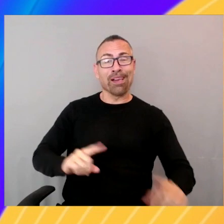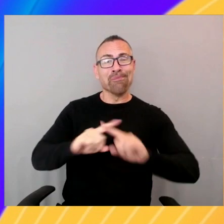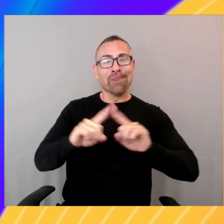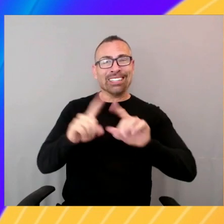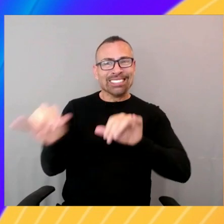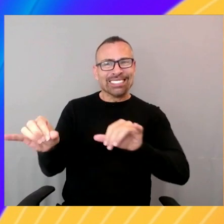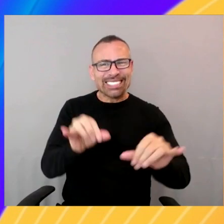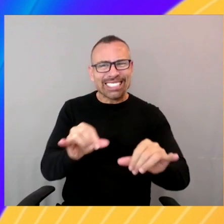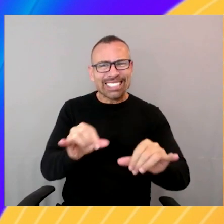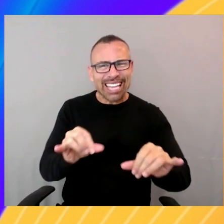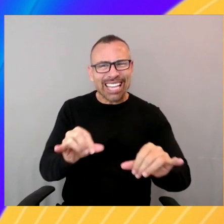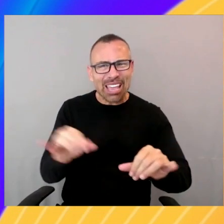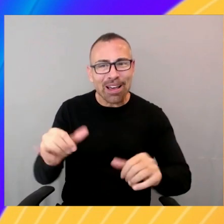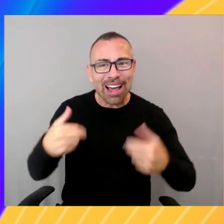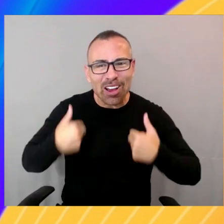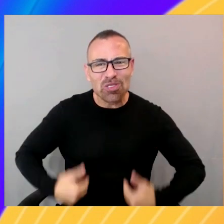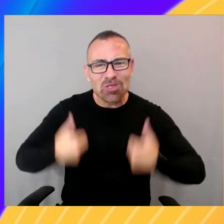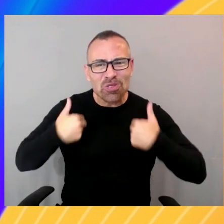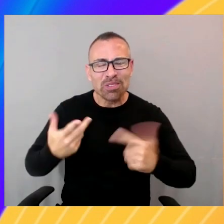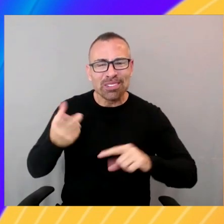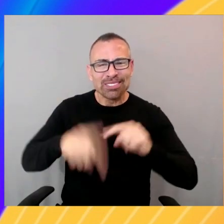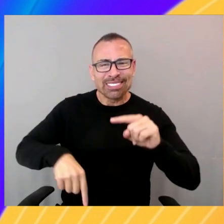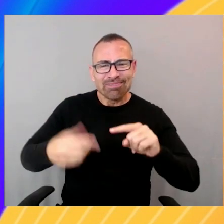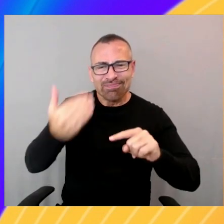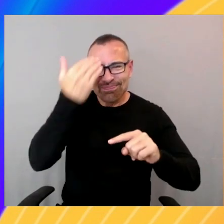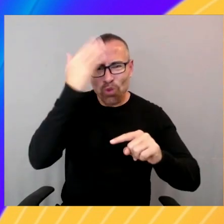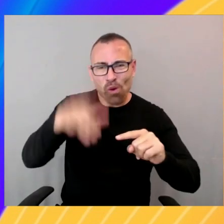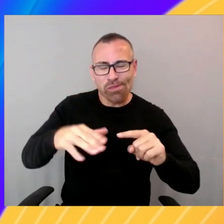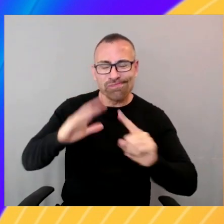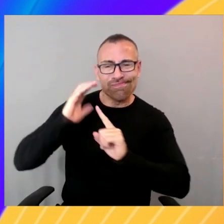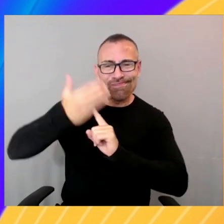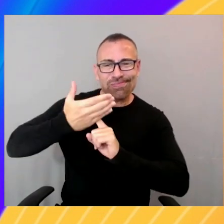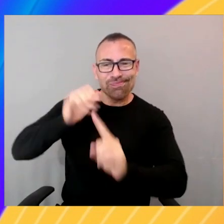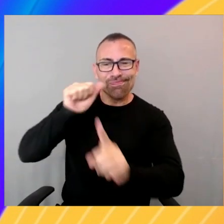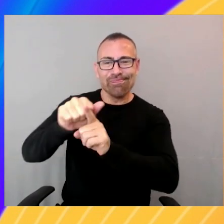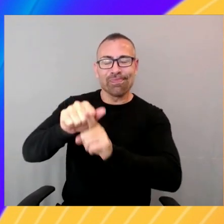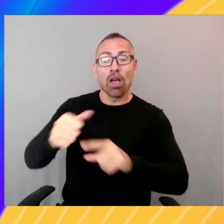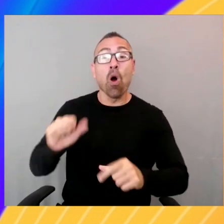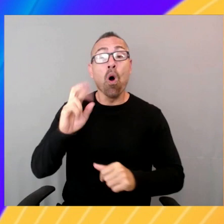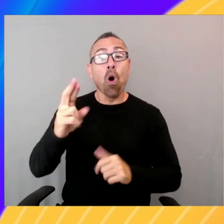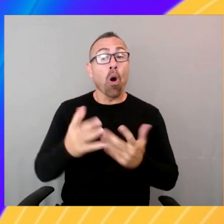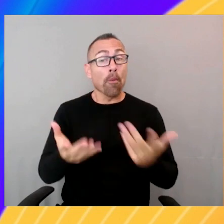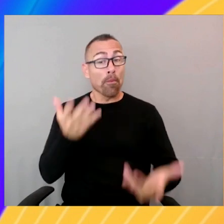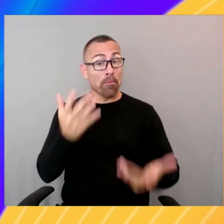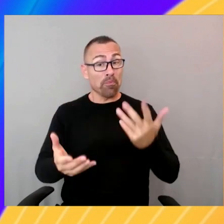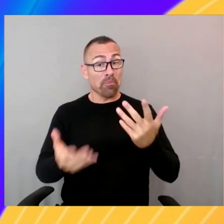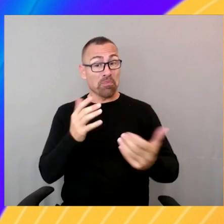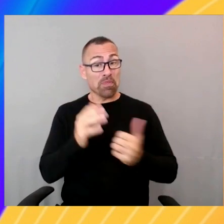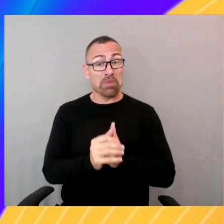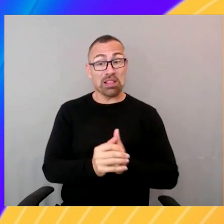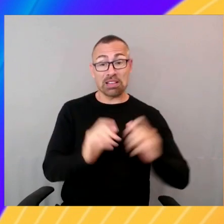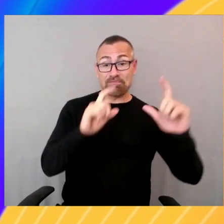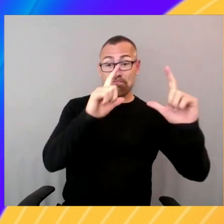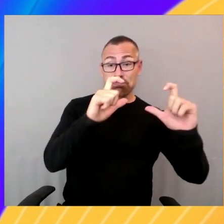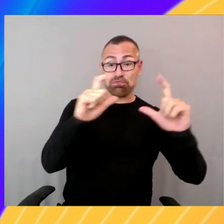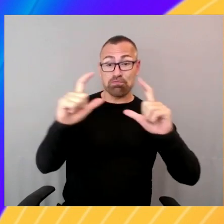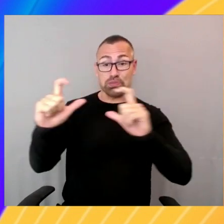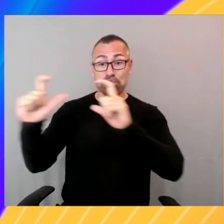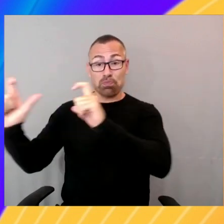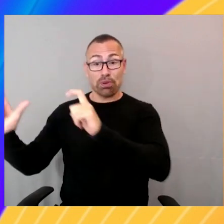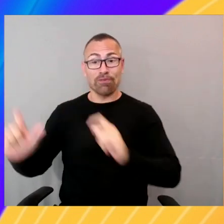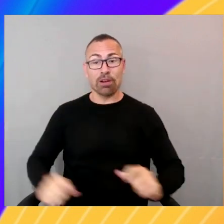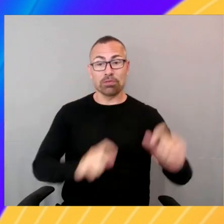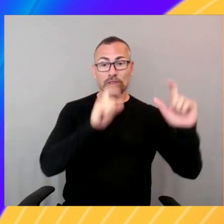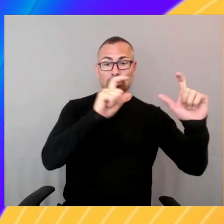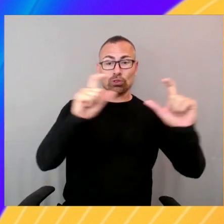generate new content for marketing campaigns or any sort of images and video that you want to generate. So plug in an idea and say, I need to